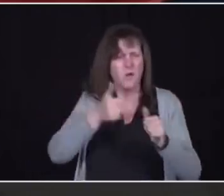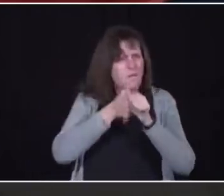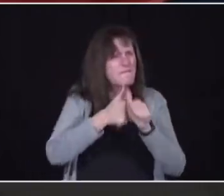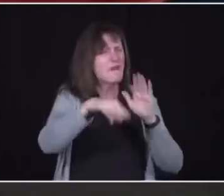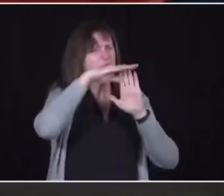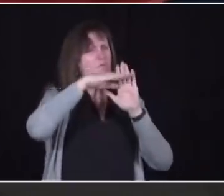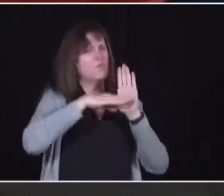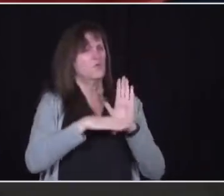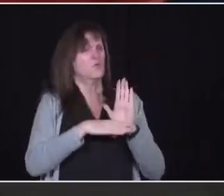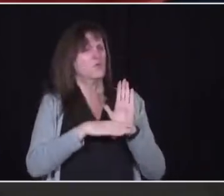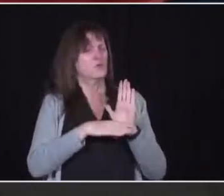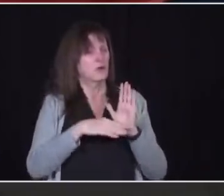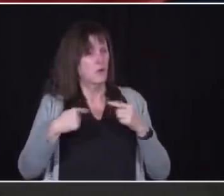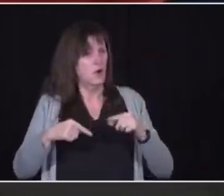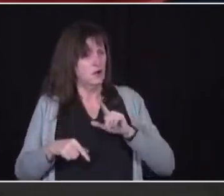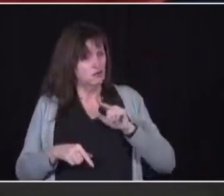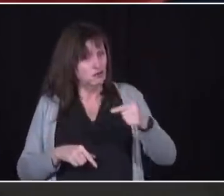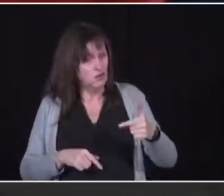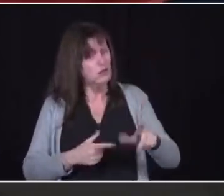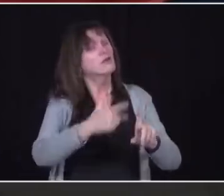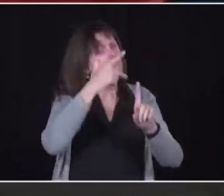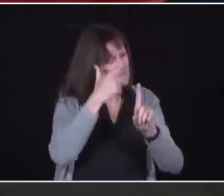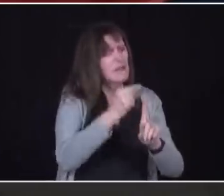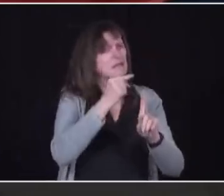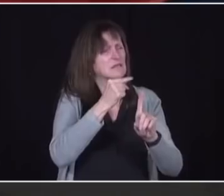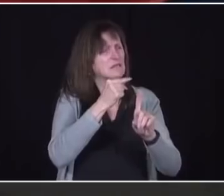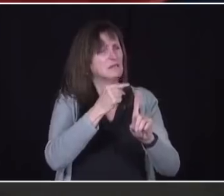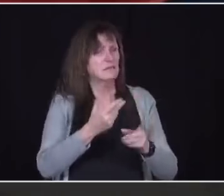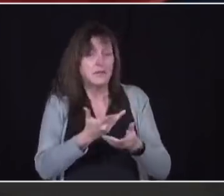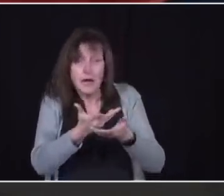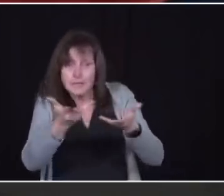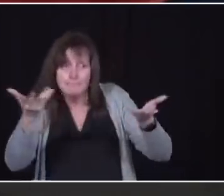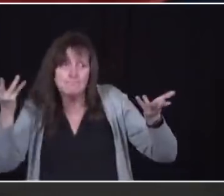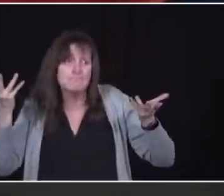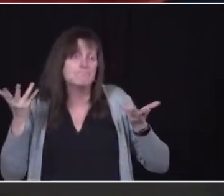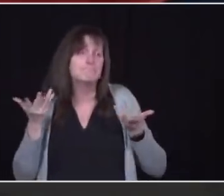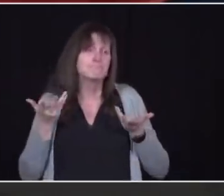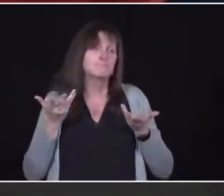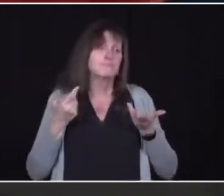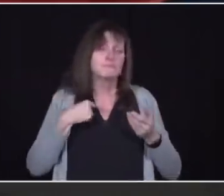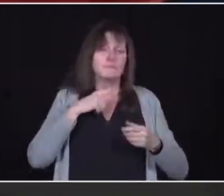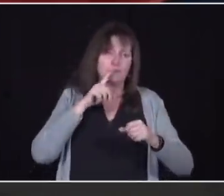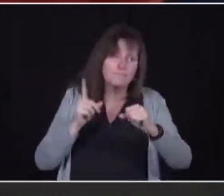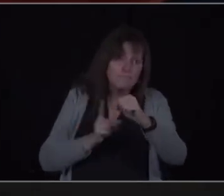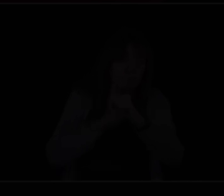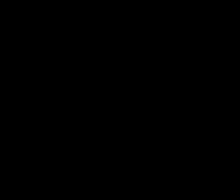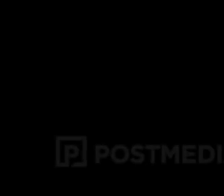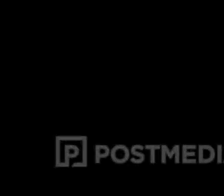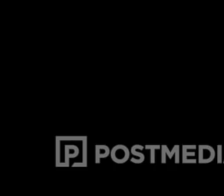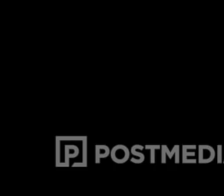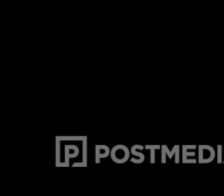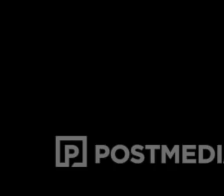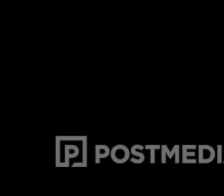soon as you're eligible. My friends, you have my word. We will not rest until this virus is beaten.